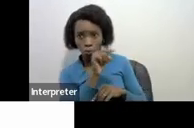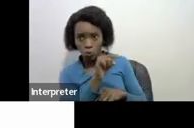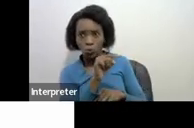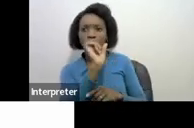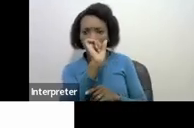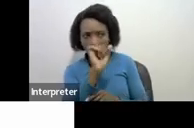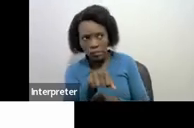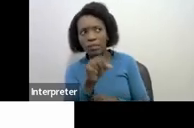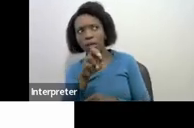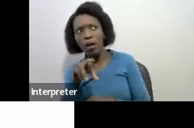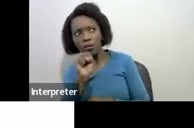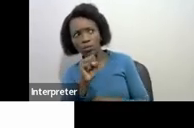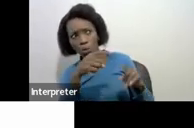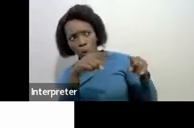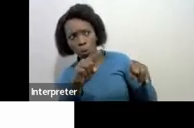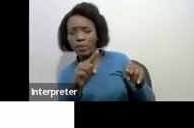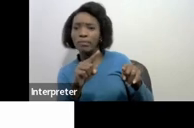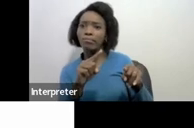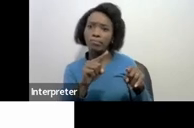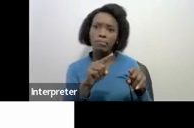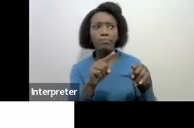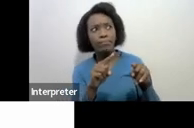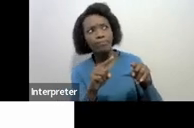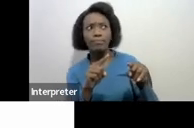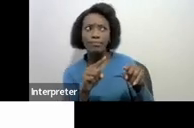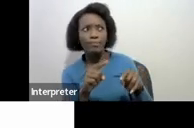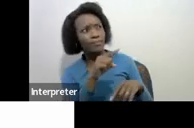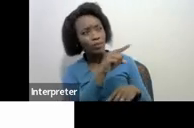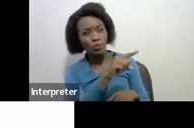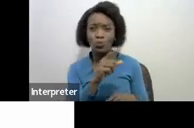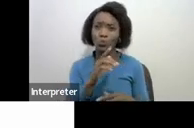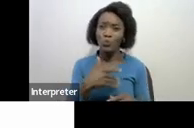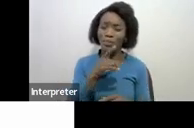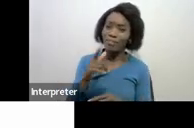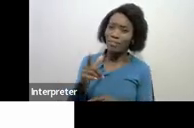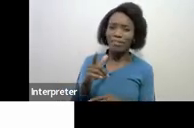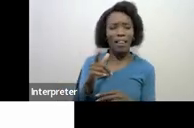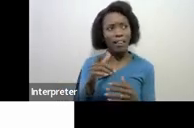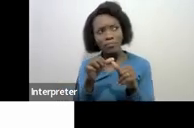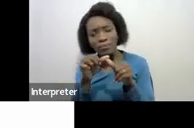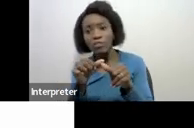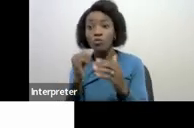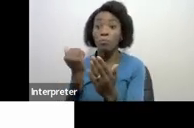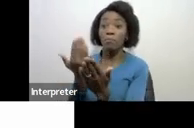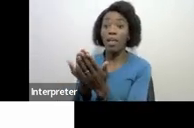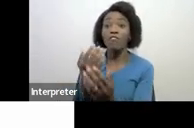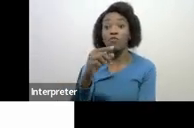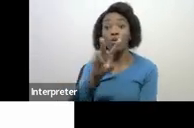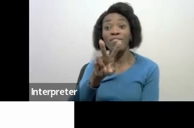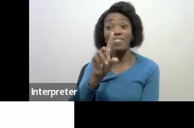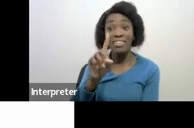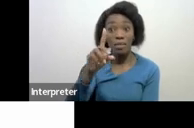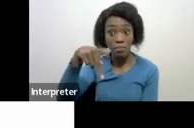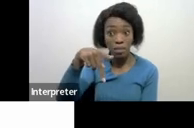are looking at are pretty much different with what you want to tell VDP so proceed to apply for VDP but that does not